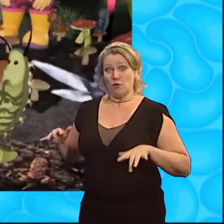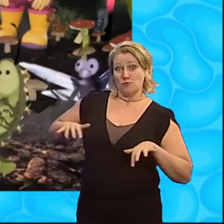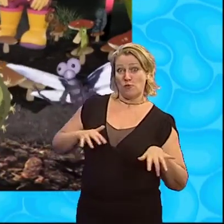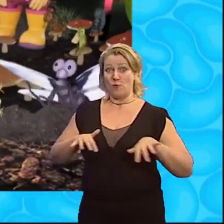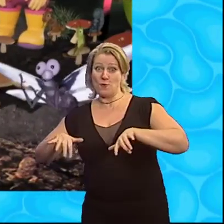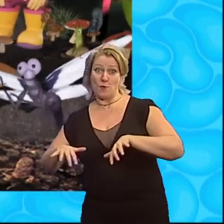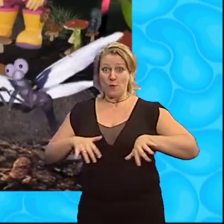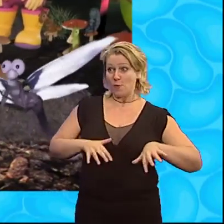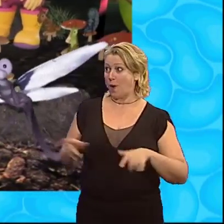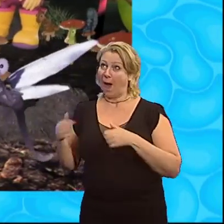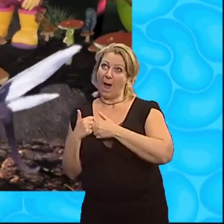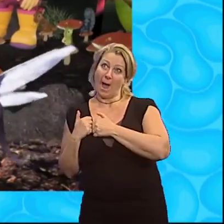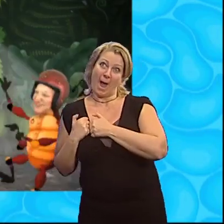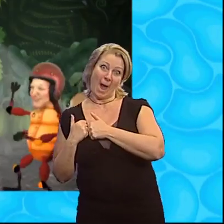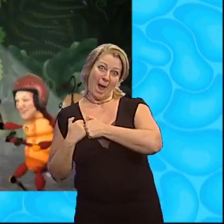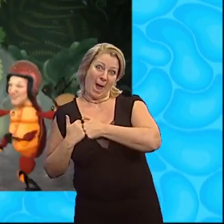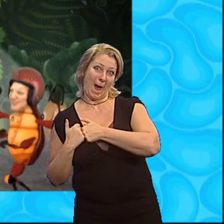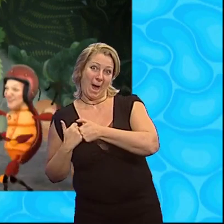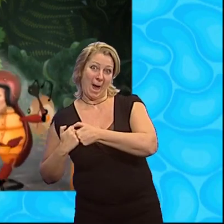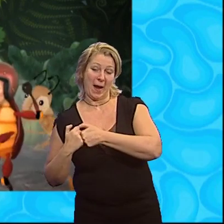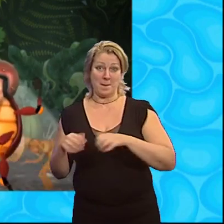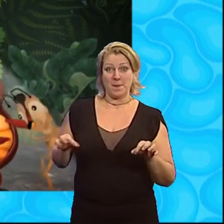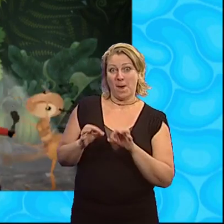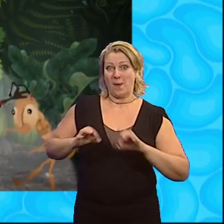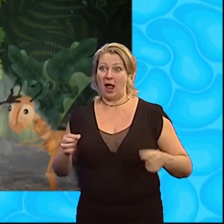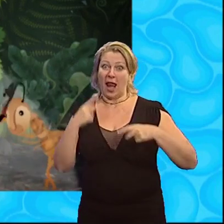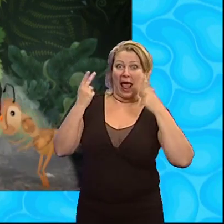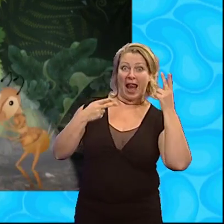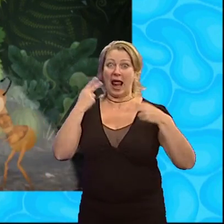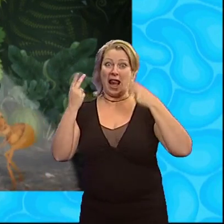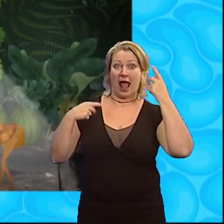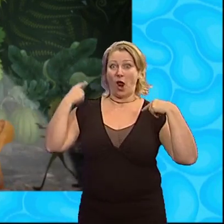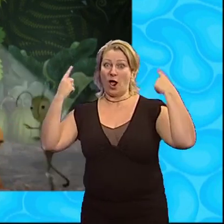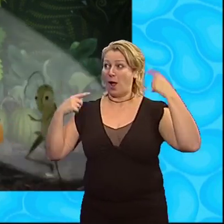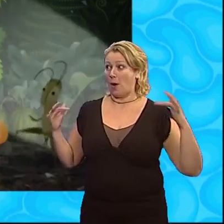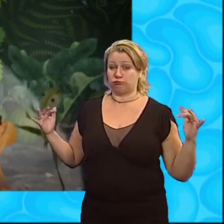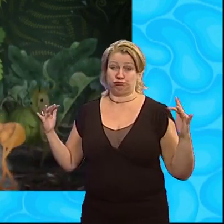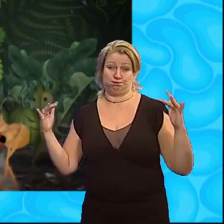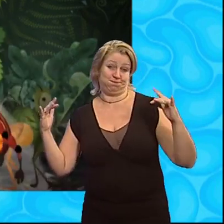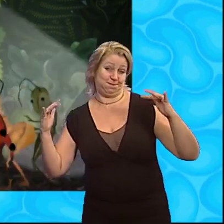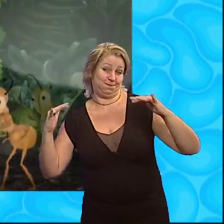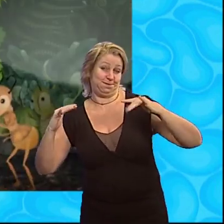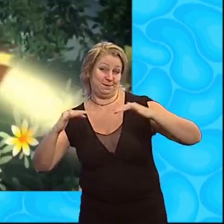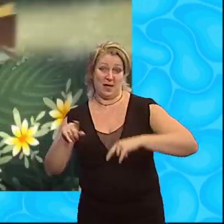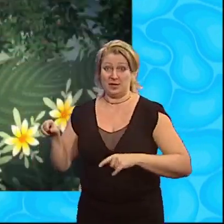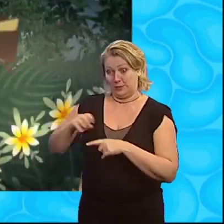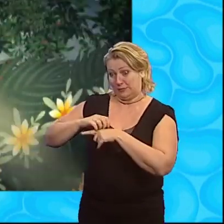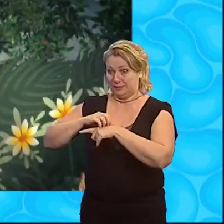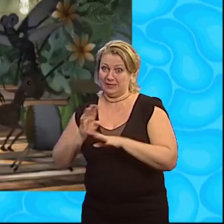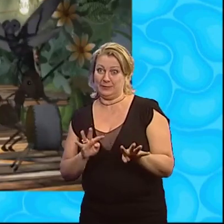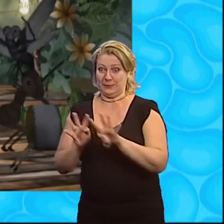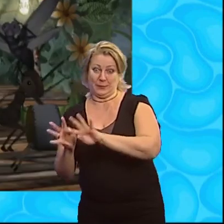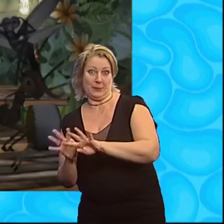longer Little bugs romancing As the music's growing stronger Every bug from all around Still in the Creepy